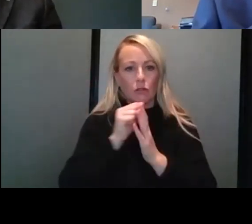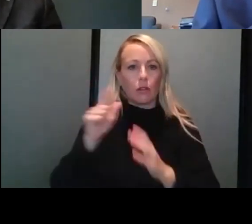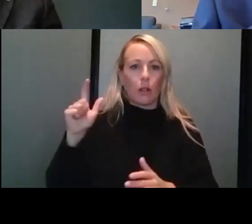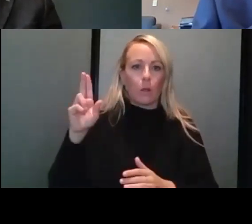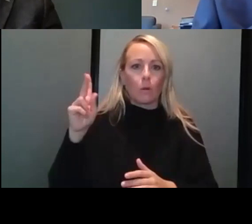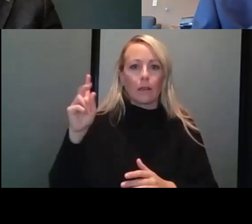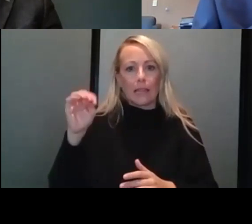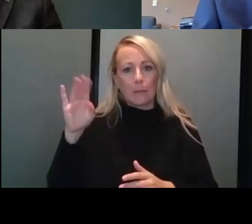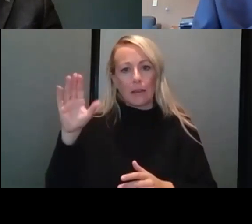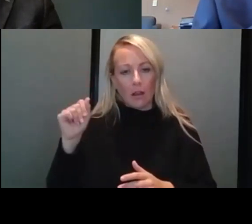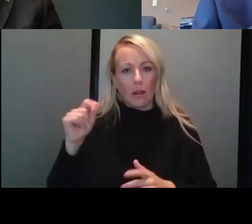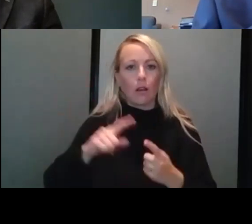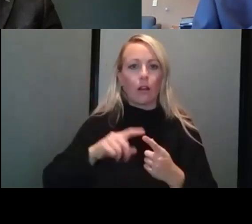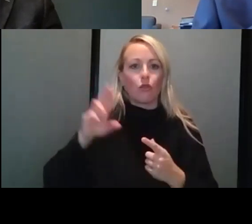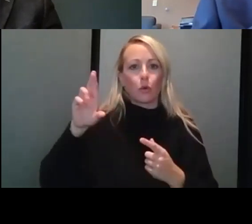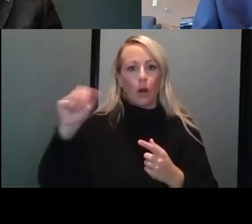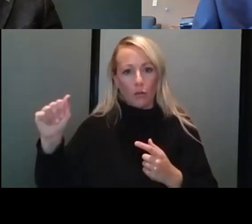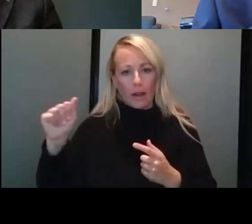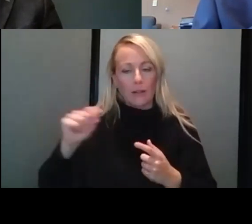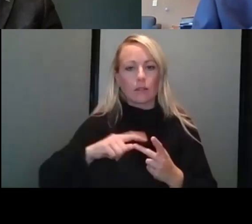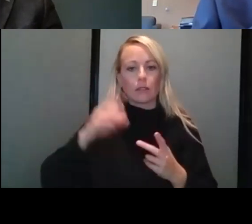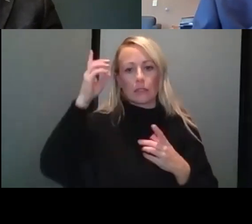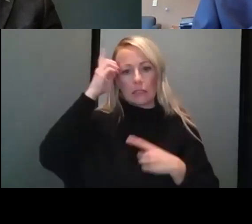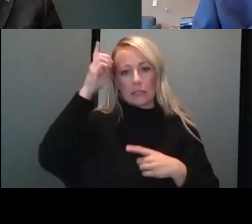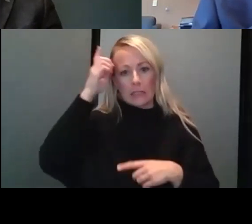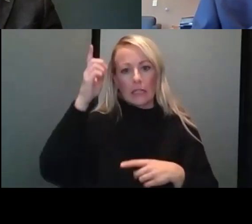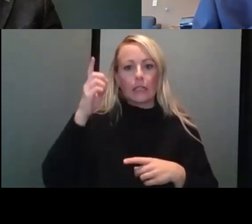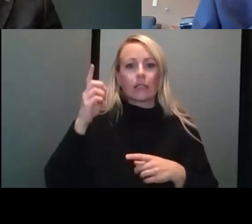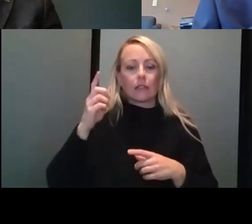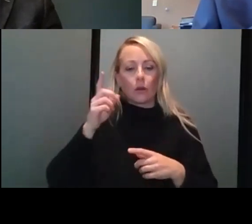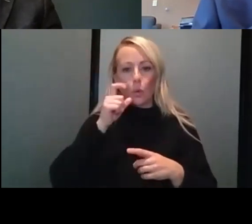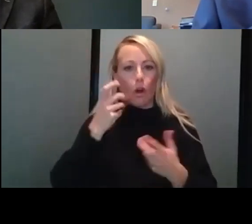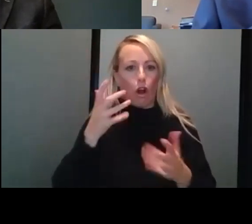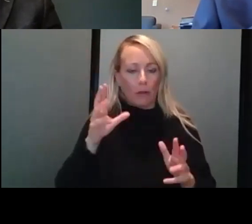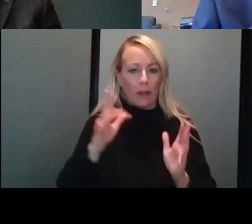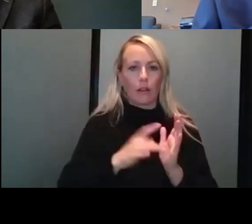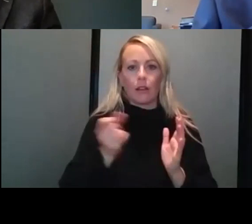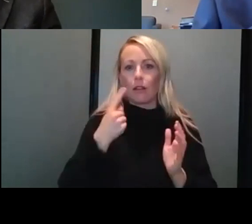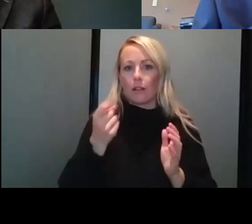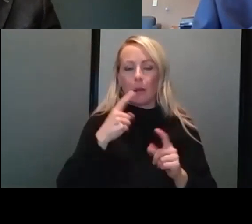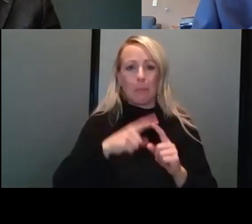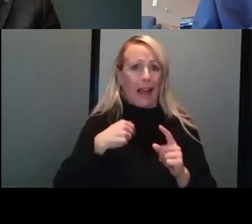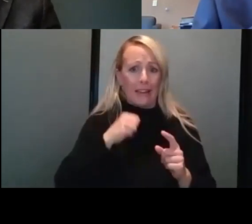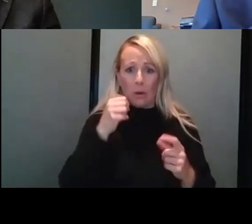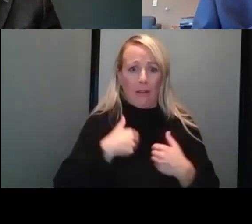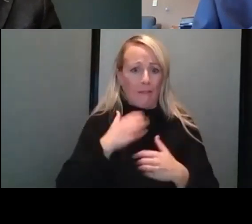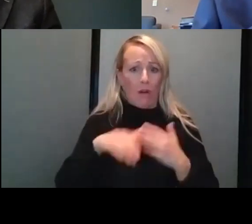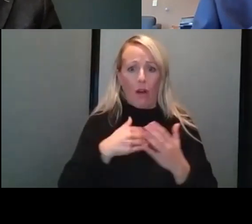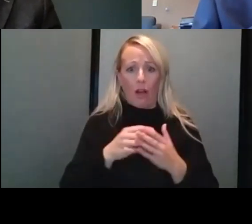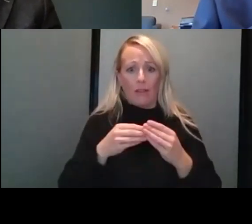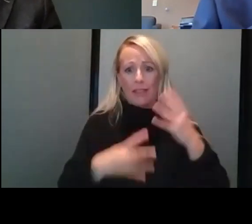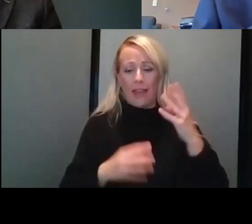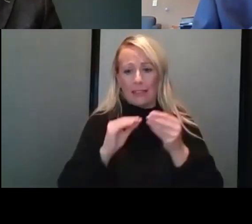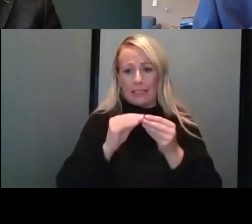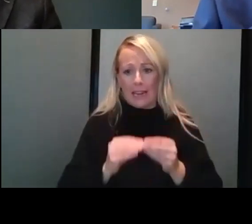people with rheumatoid disease who are on disease modifying agents, but we don't have all that data. So we're being